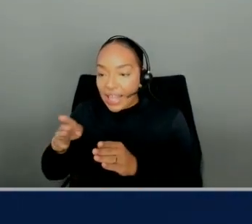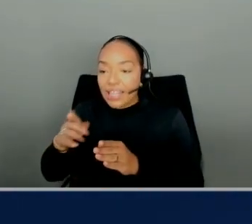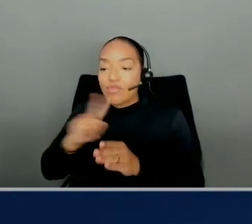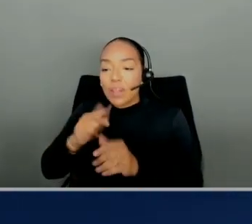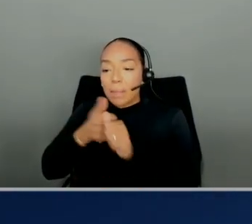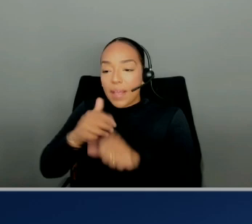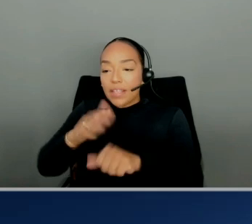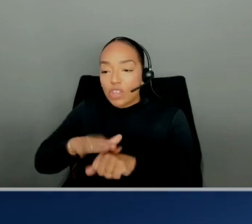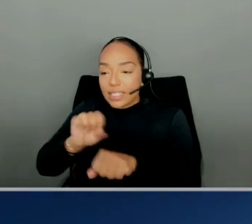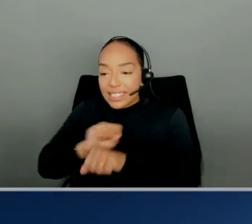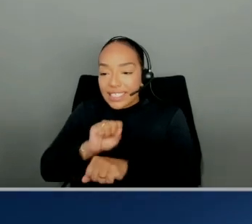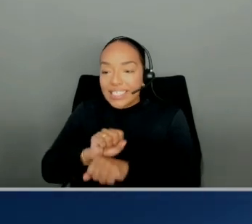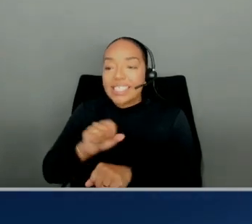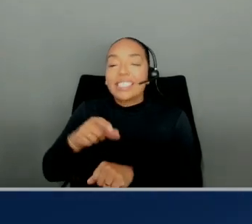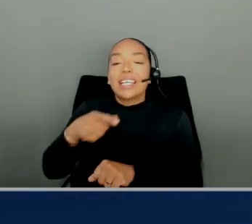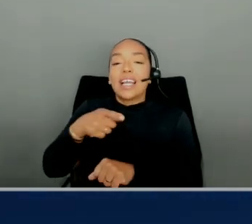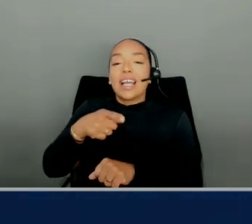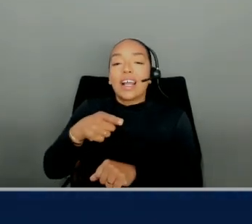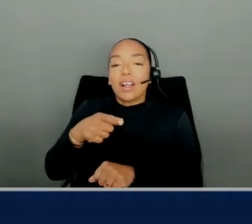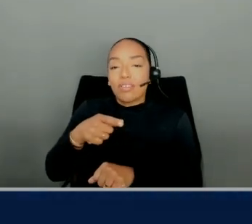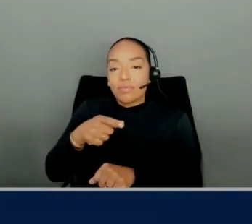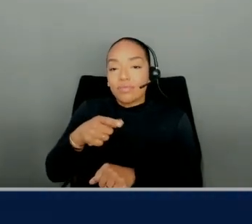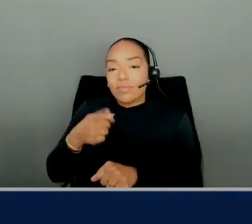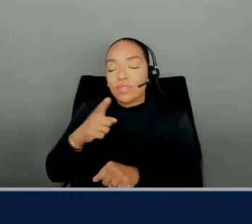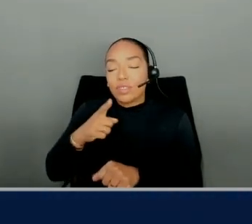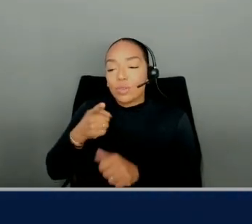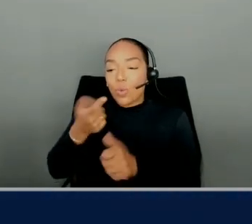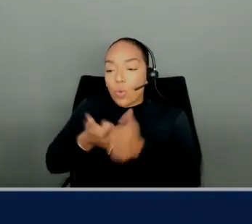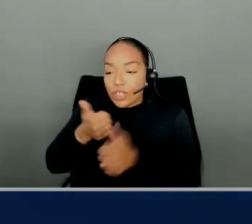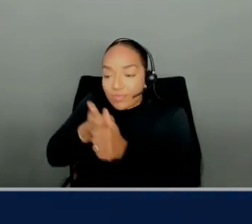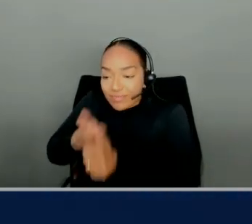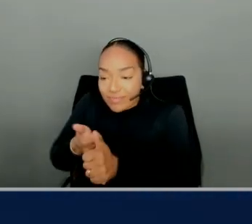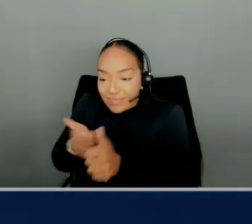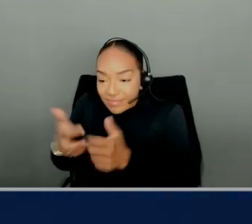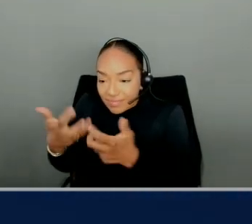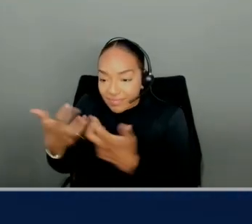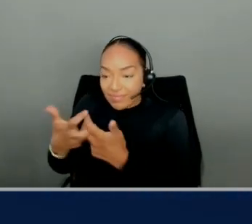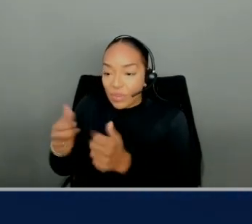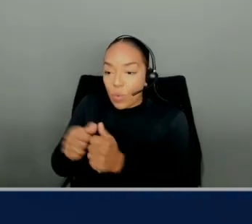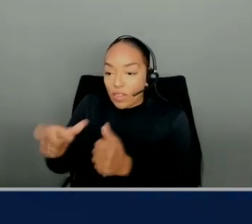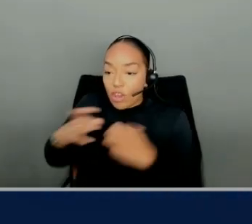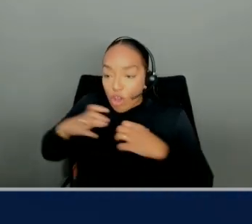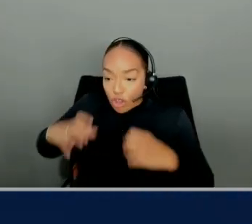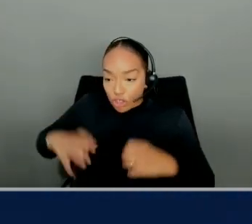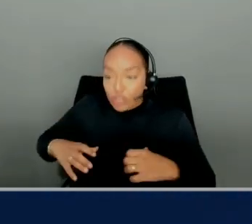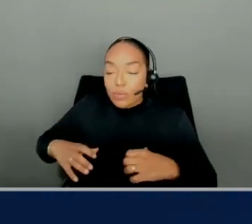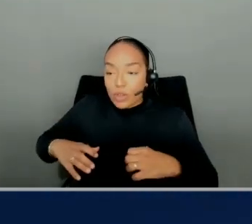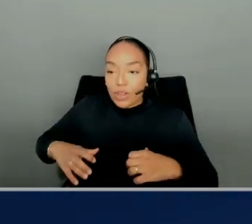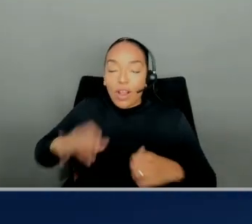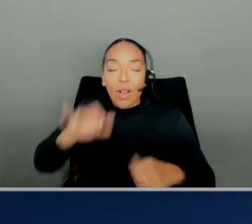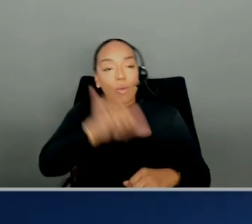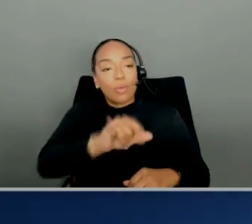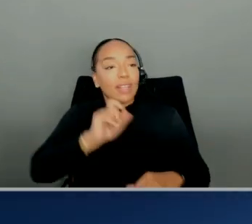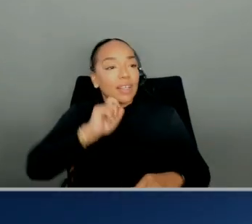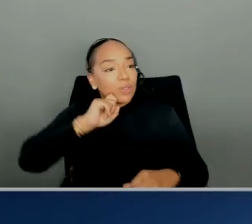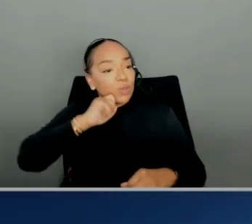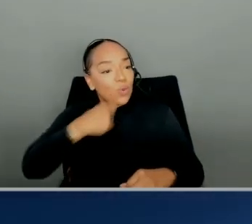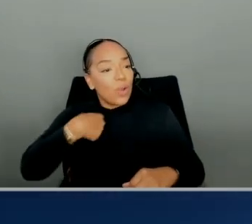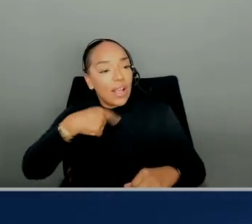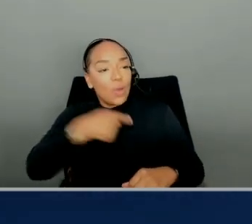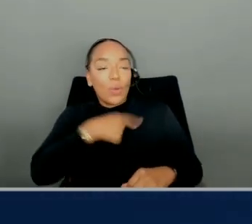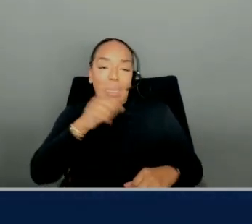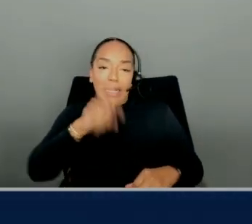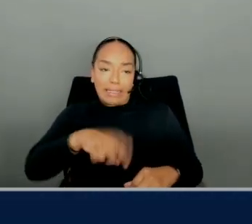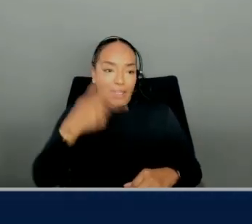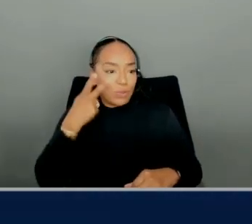cost and we'll choose it for the customer and we'll go and execute it. Wow. That's very cool. I think we need to see this. Yes.